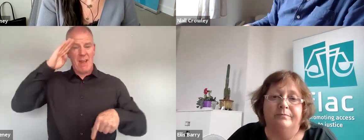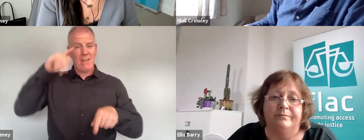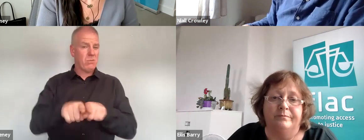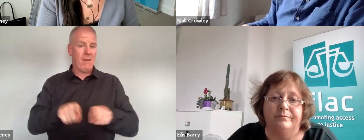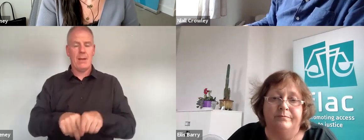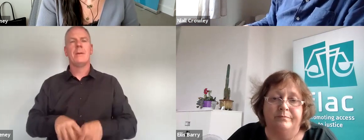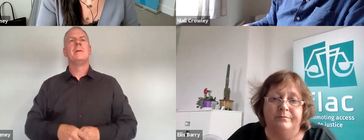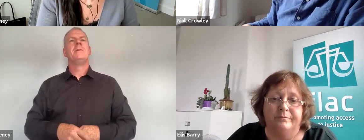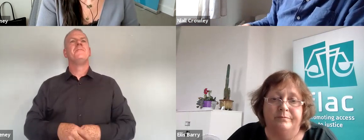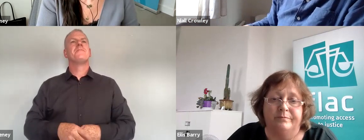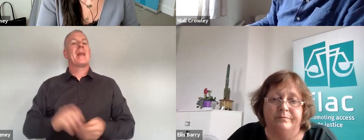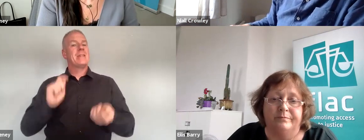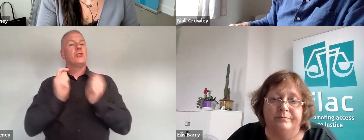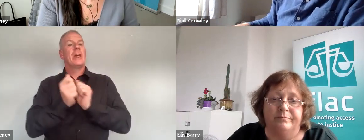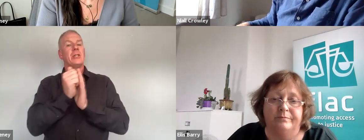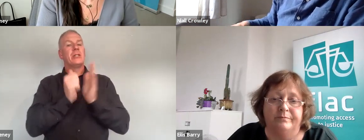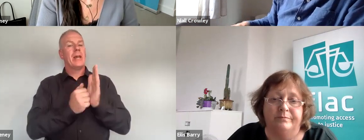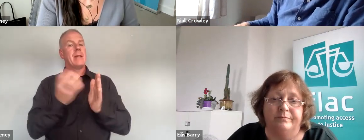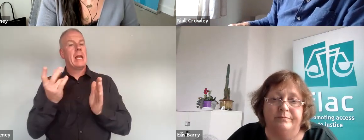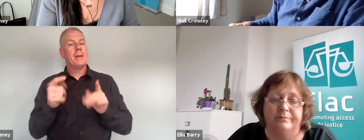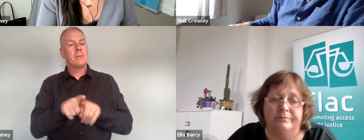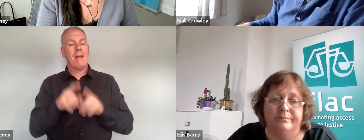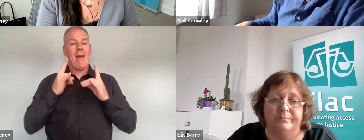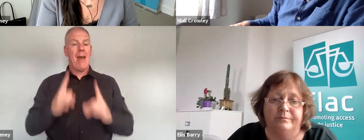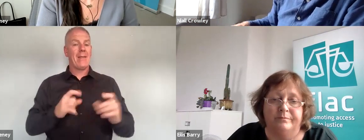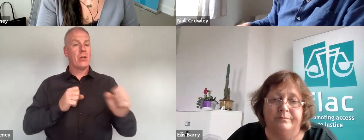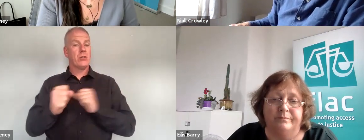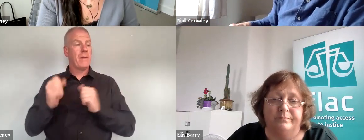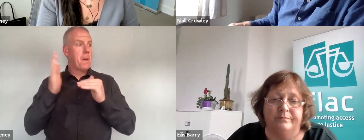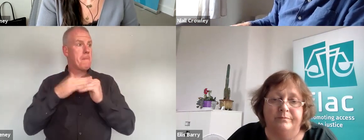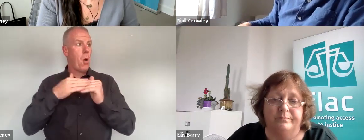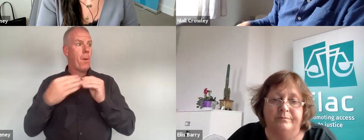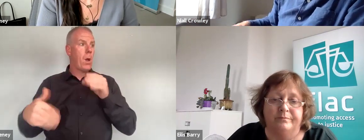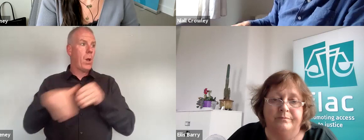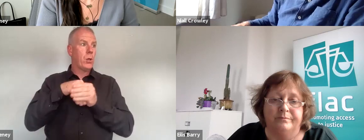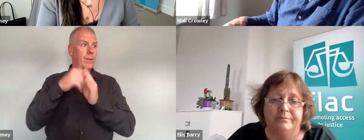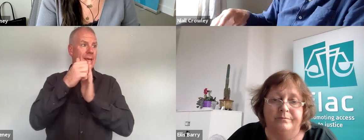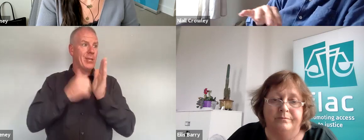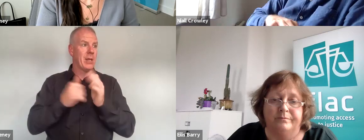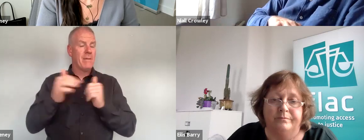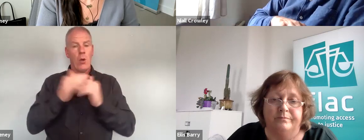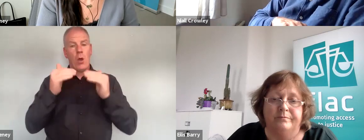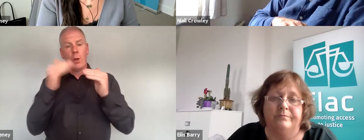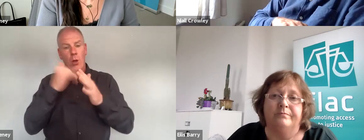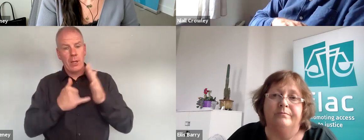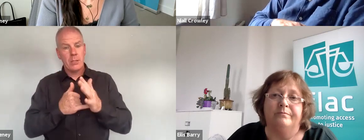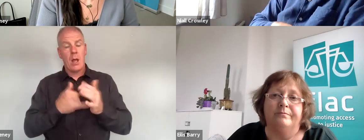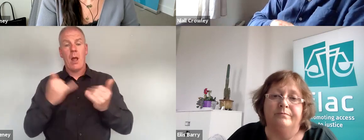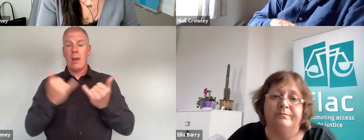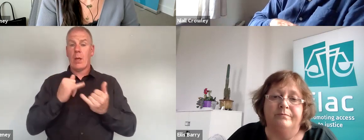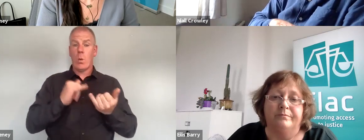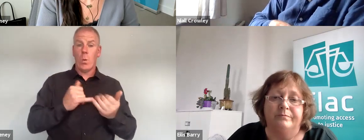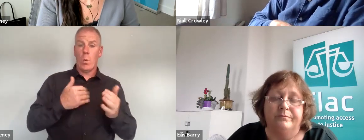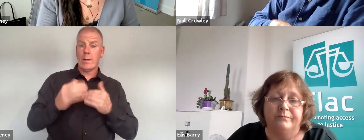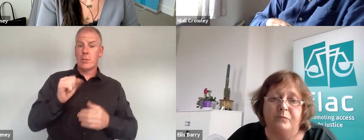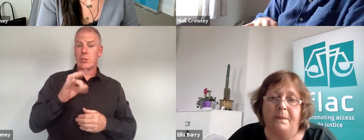has shifted the agenda a bit I think health and health services are much more on the agenda of equality bodies certainly the areas that Sinead referenced